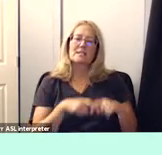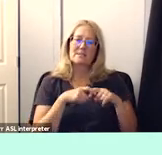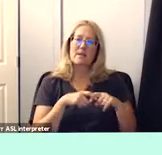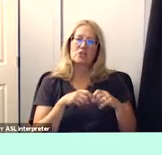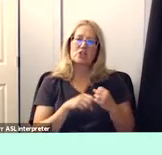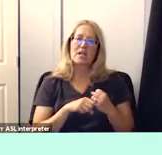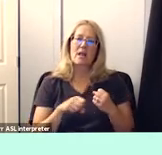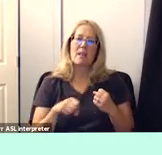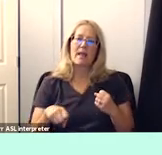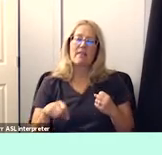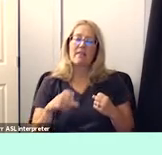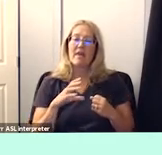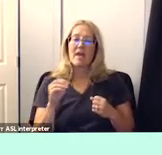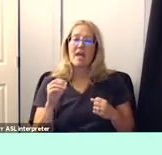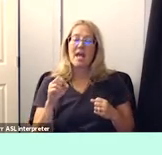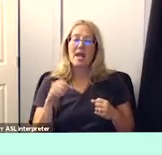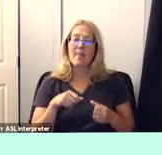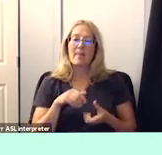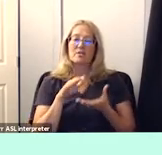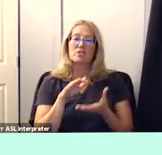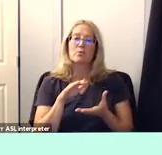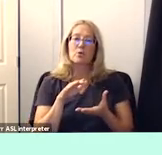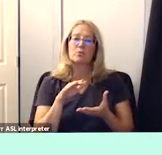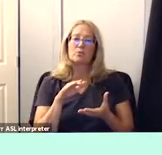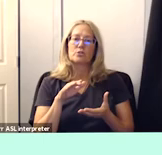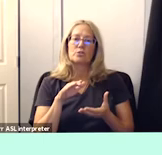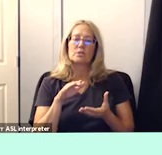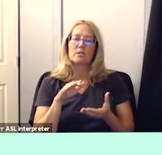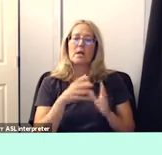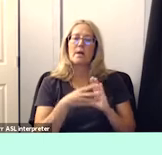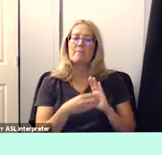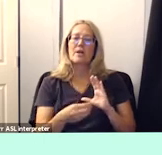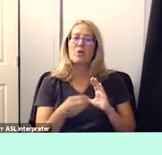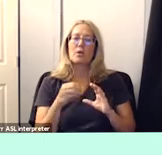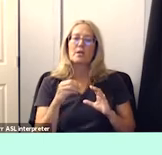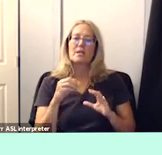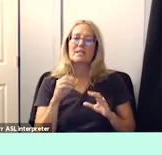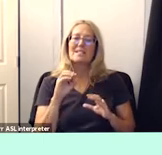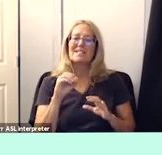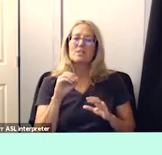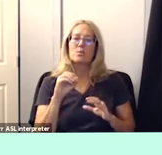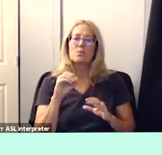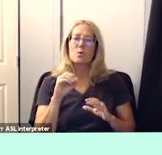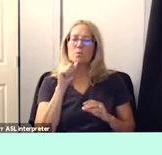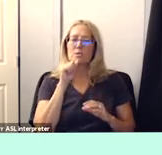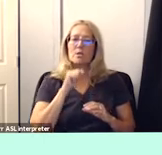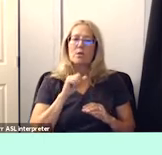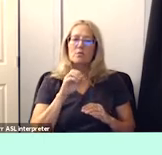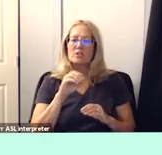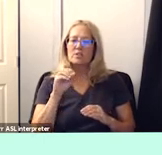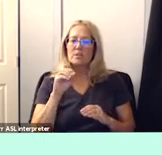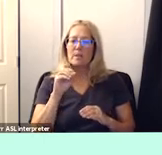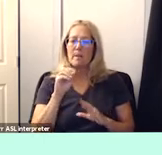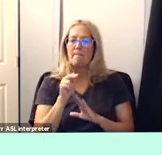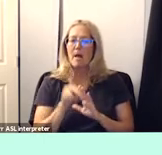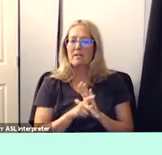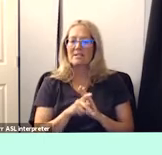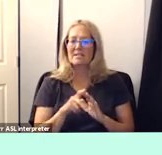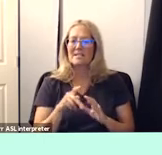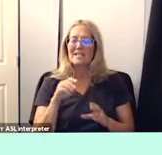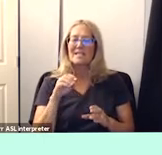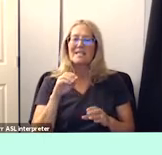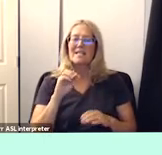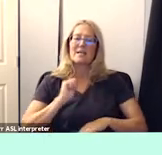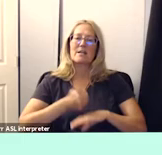this approach um mirrored the zero tolerance policies that were put in place by federal state